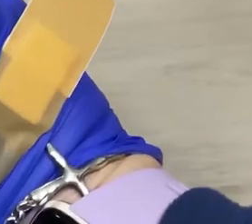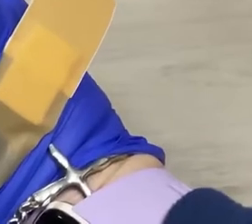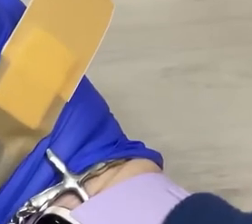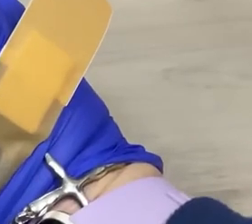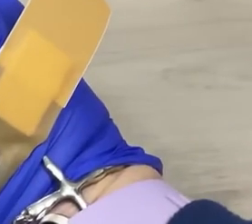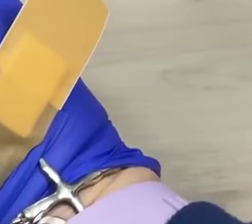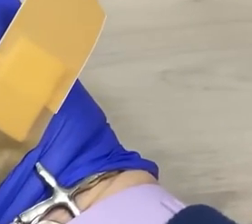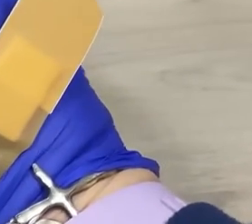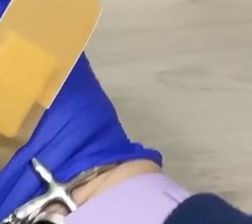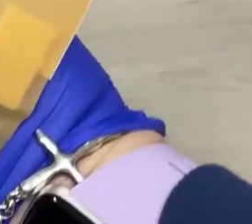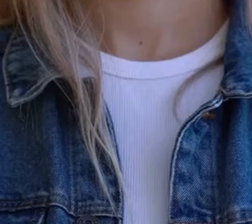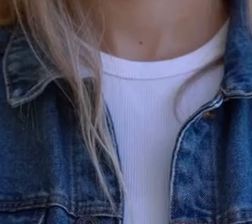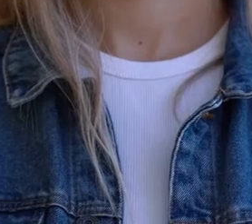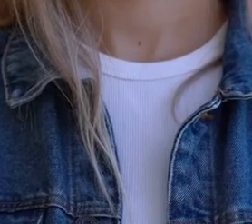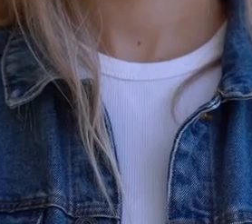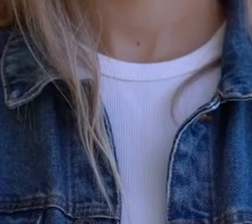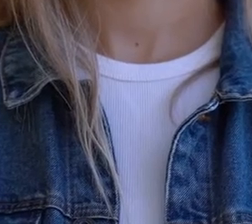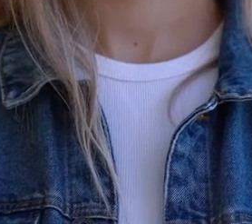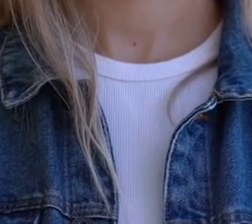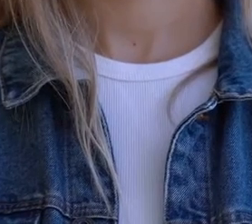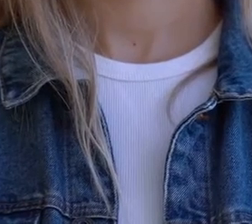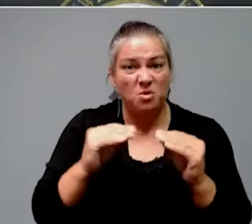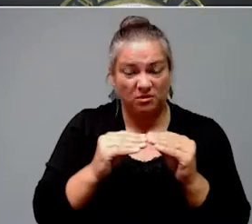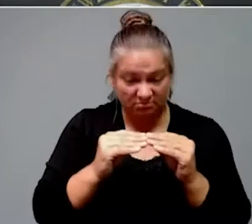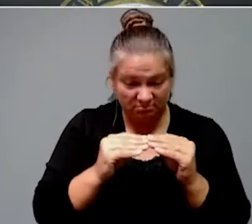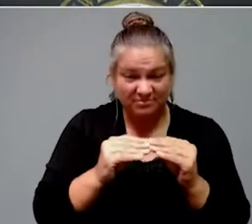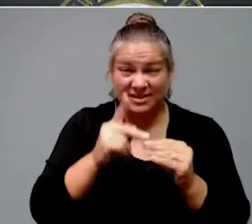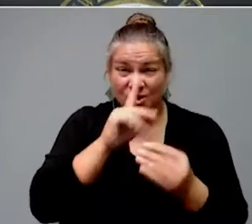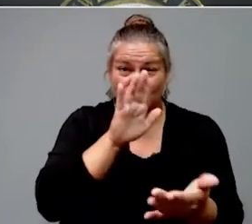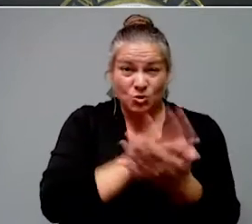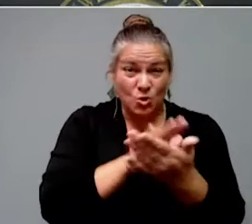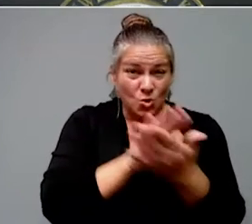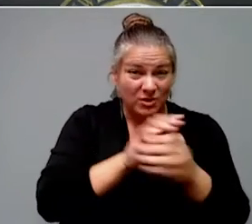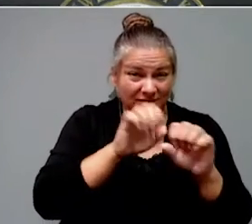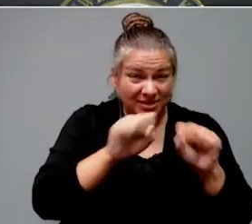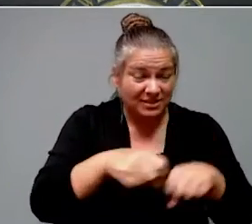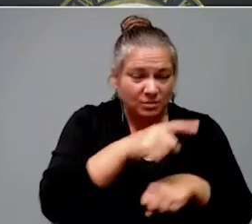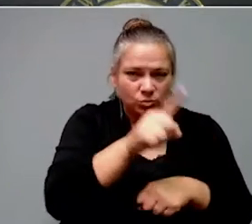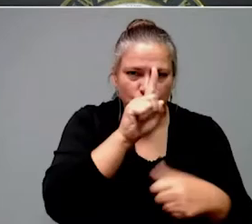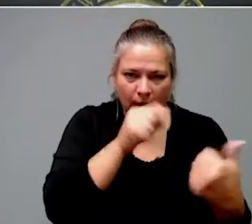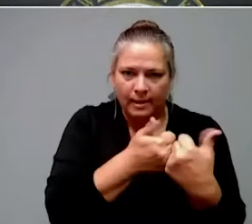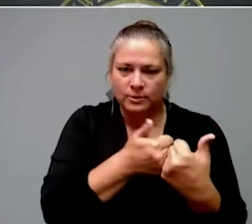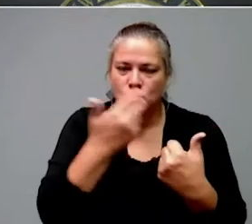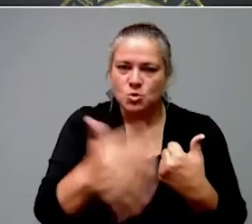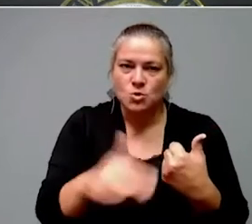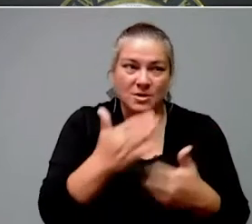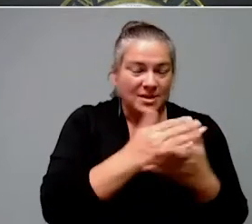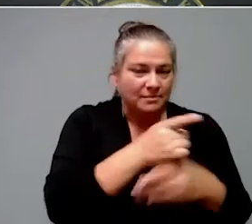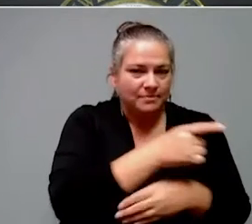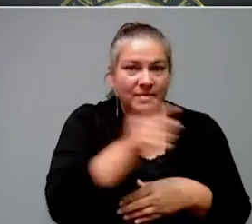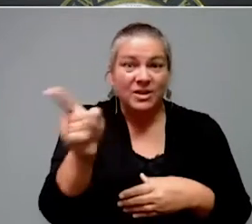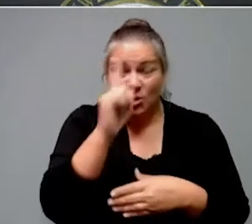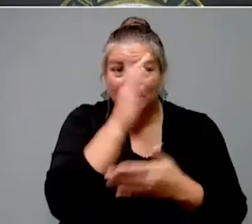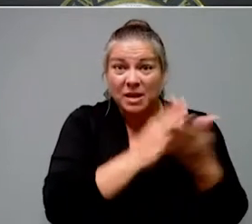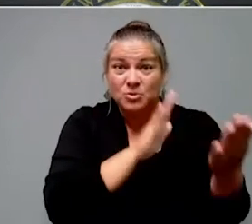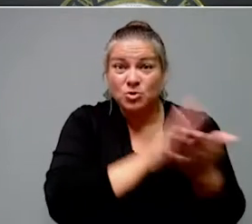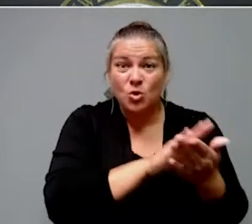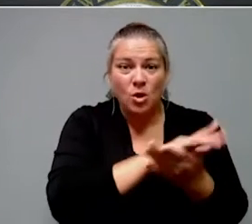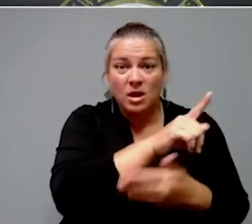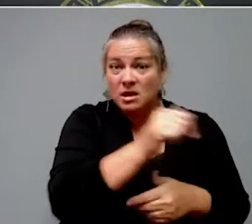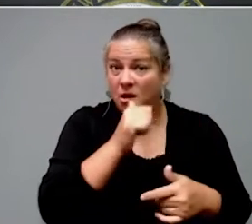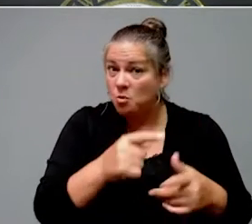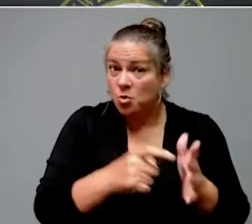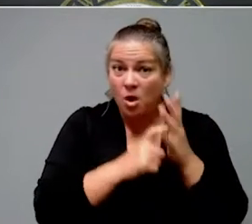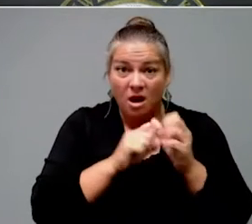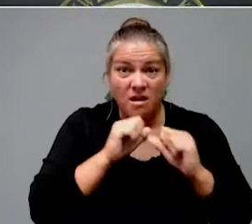to two. Get a vaccine and wear a mask. During a COVID-19 press briefing this morning, both men warned that Kentucky's